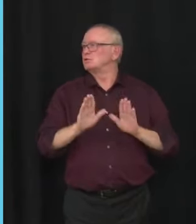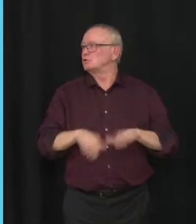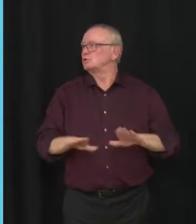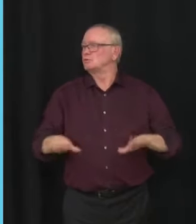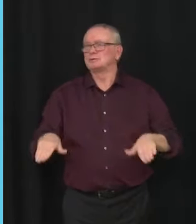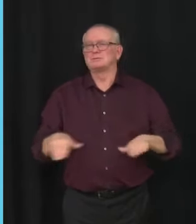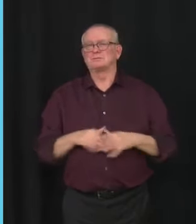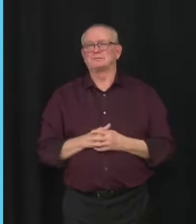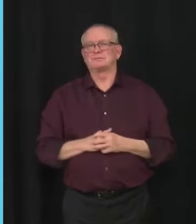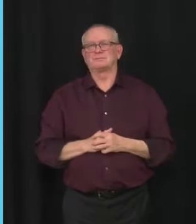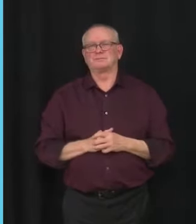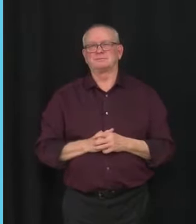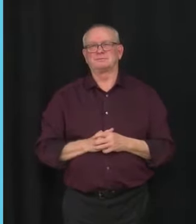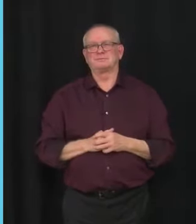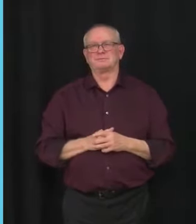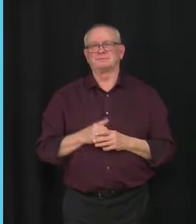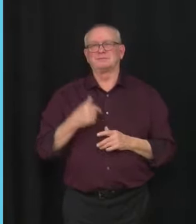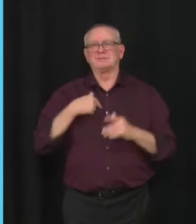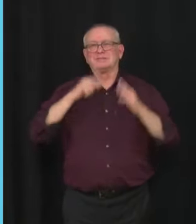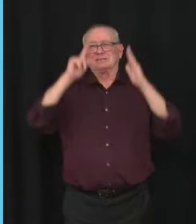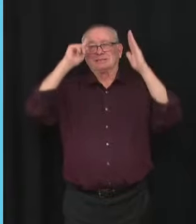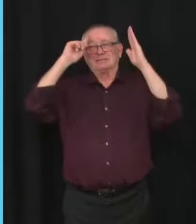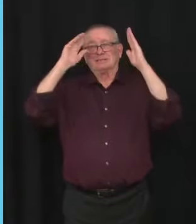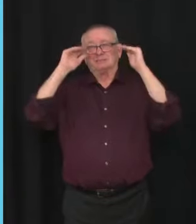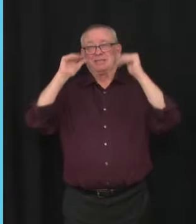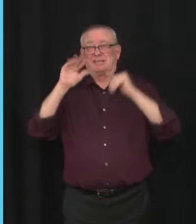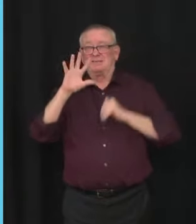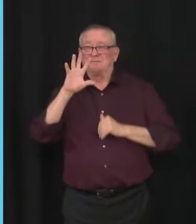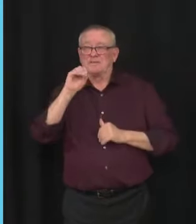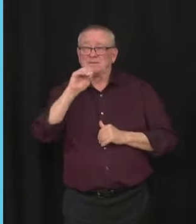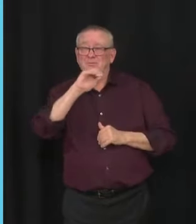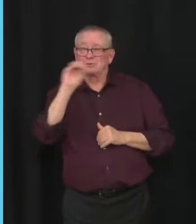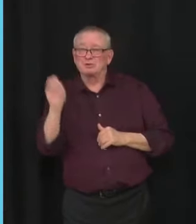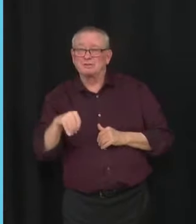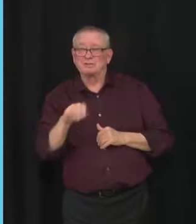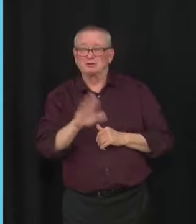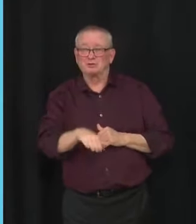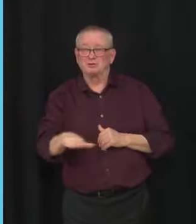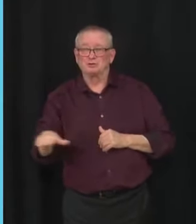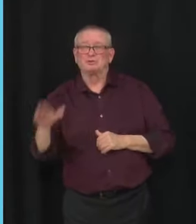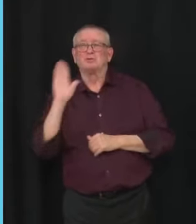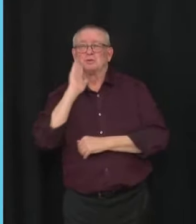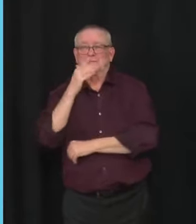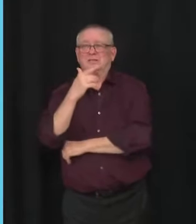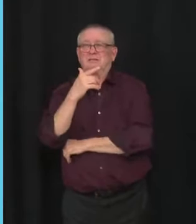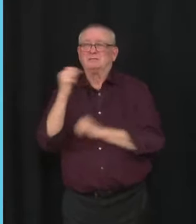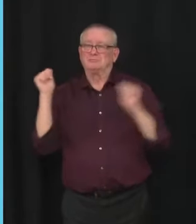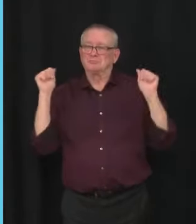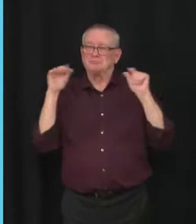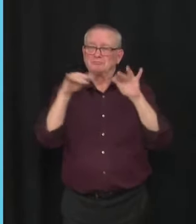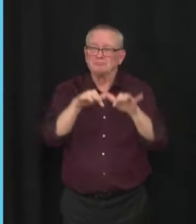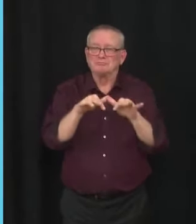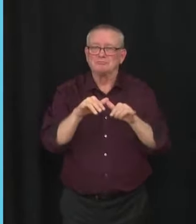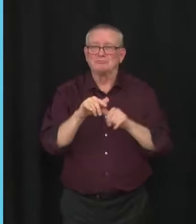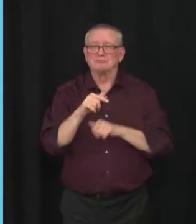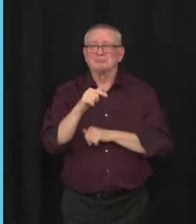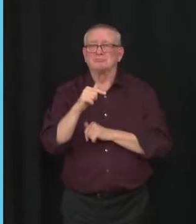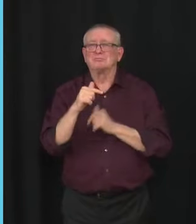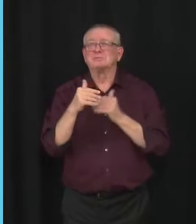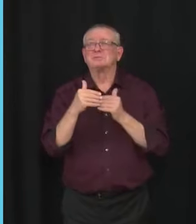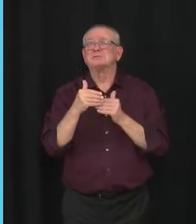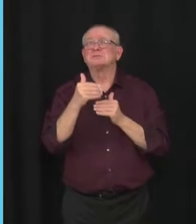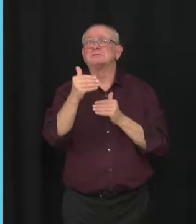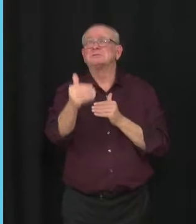of Alberta parents. Then after that it will be able to provide more information. We are working with,